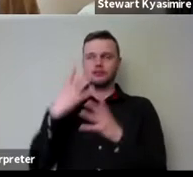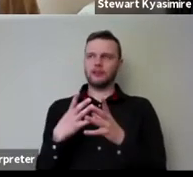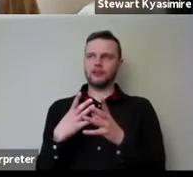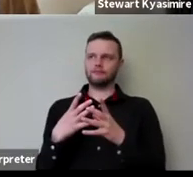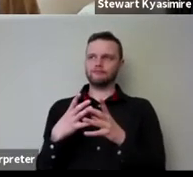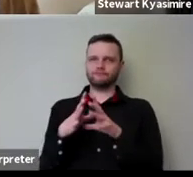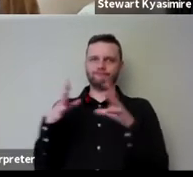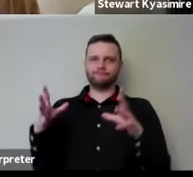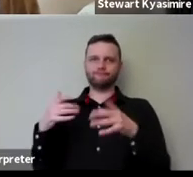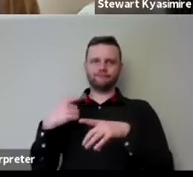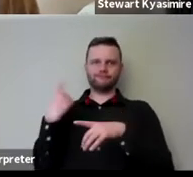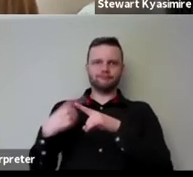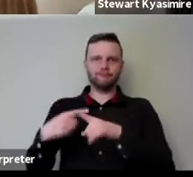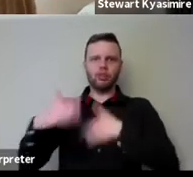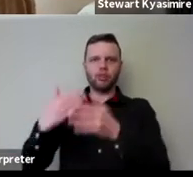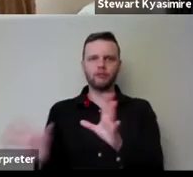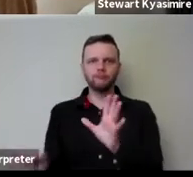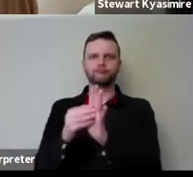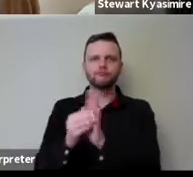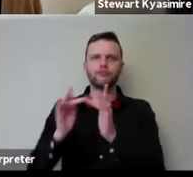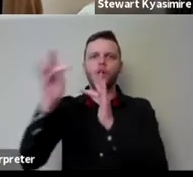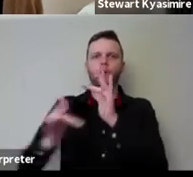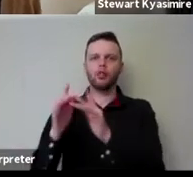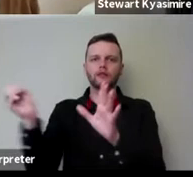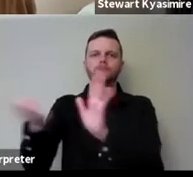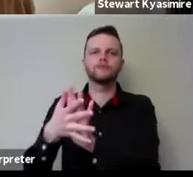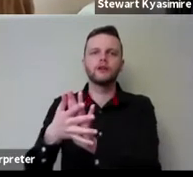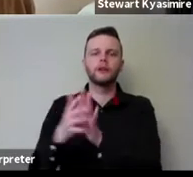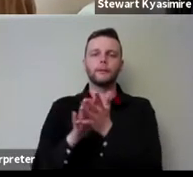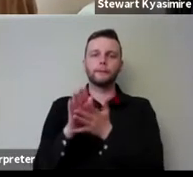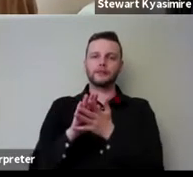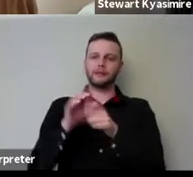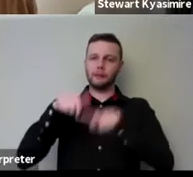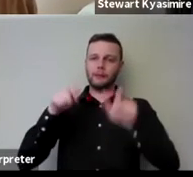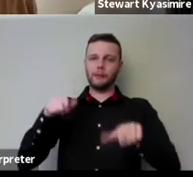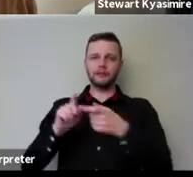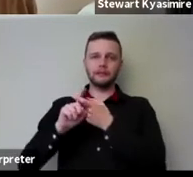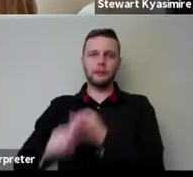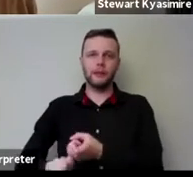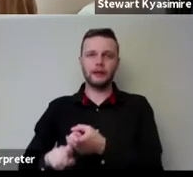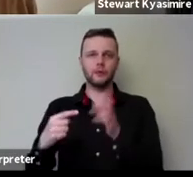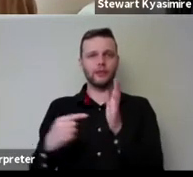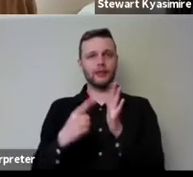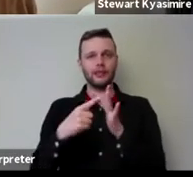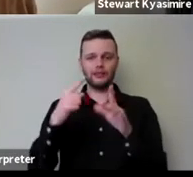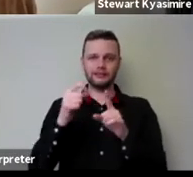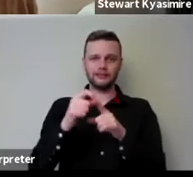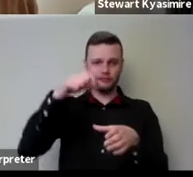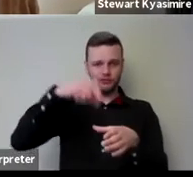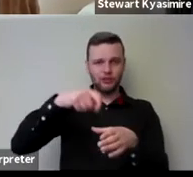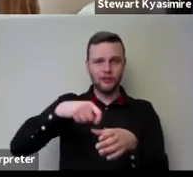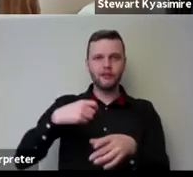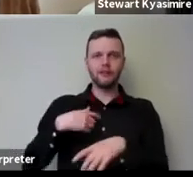to you know online presence is that people are dependent upon tip jars and coffee subs